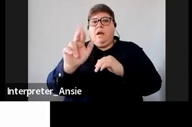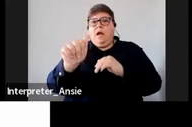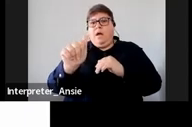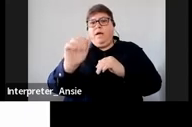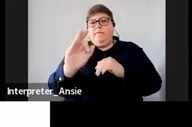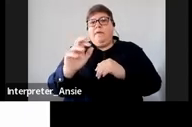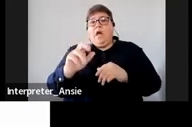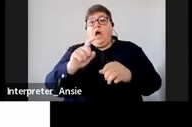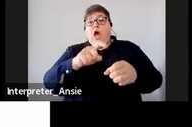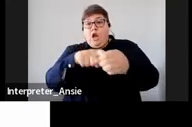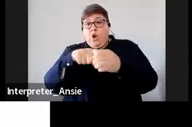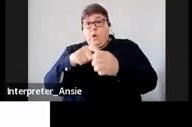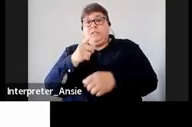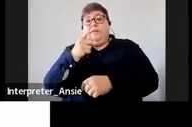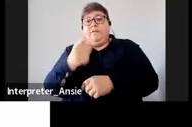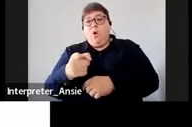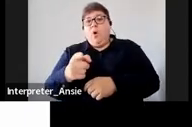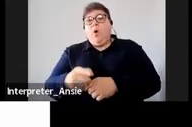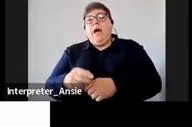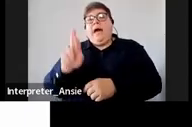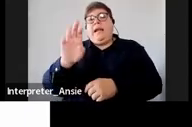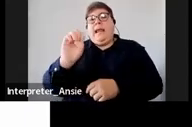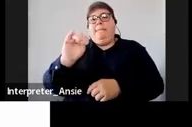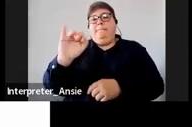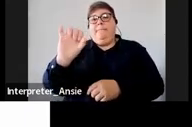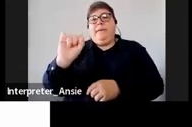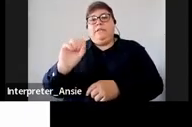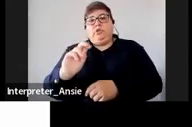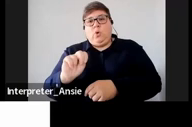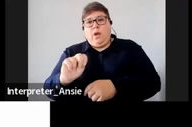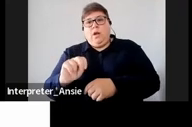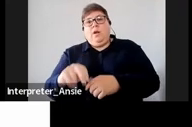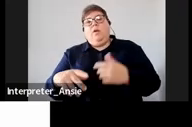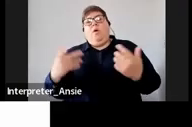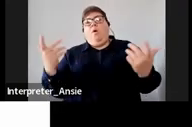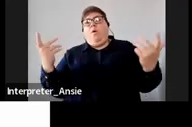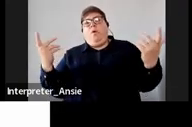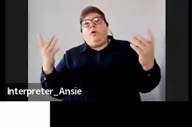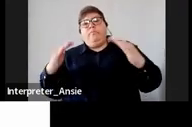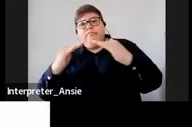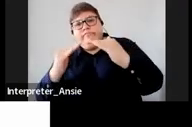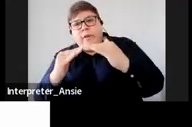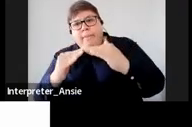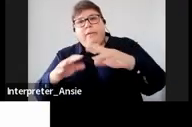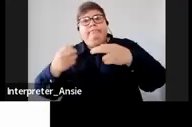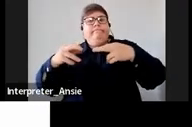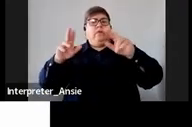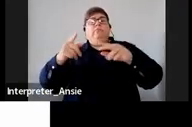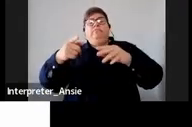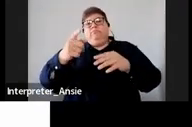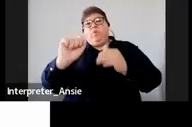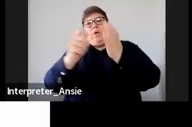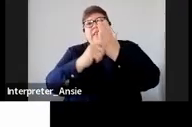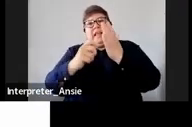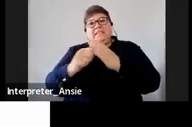revision request for remission request for revisal basically what you do is you submit all the text returns